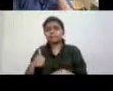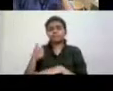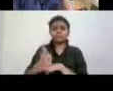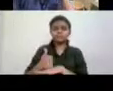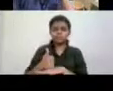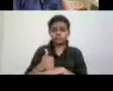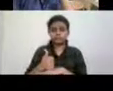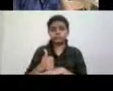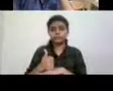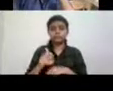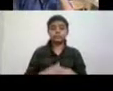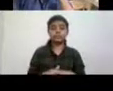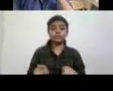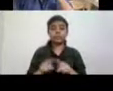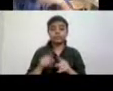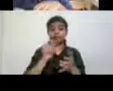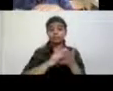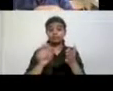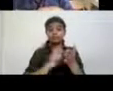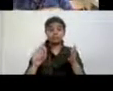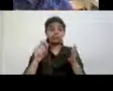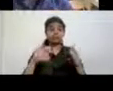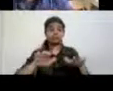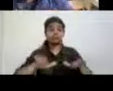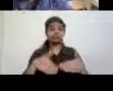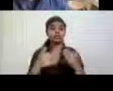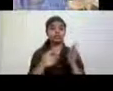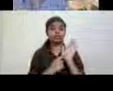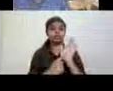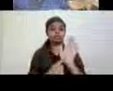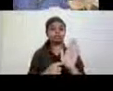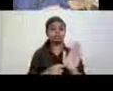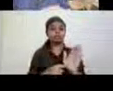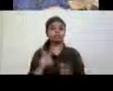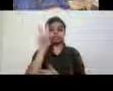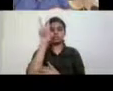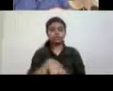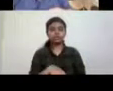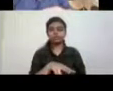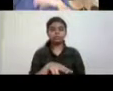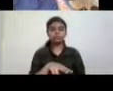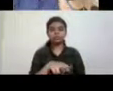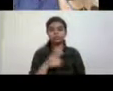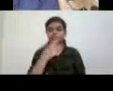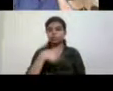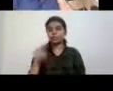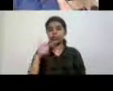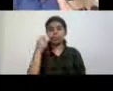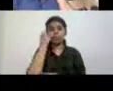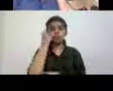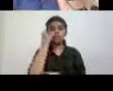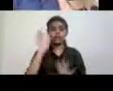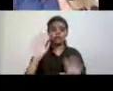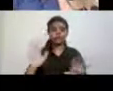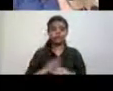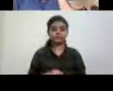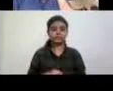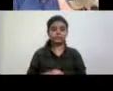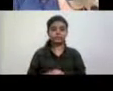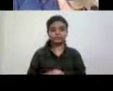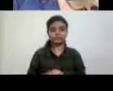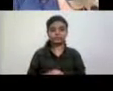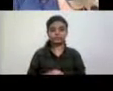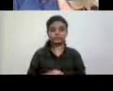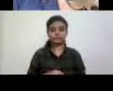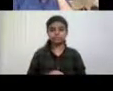was, uh, and we wrote, and this is the introduction, and I wanted to just read it to you so you can get a sense of what things were like. Uh,